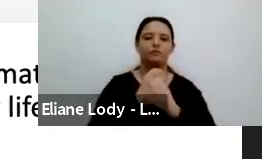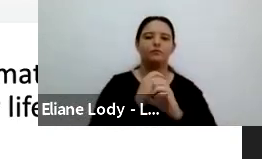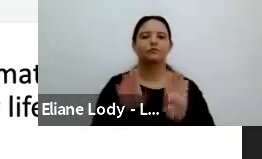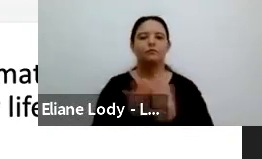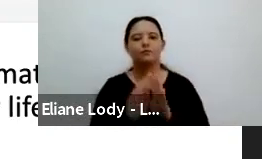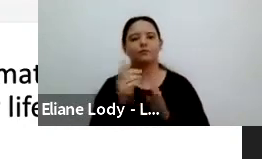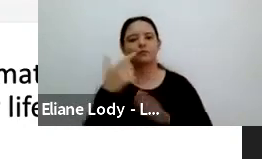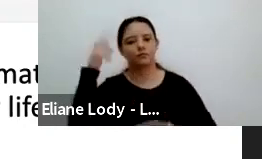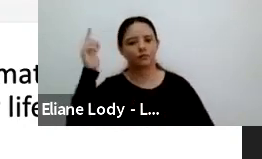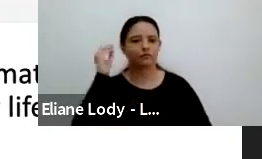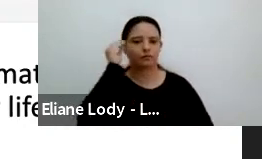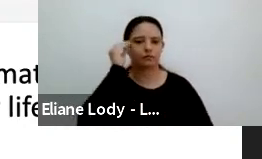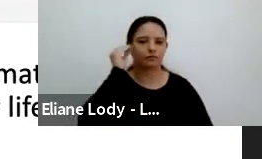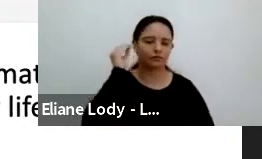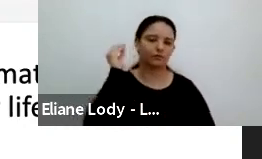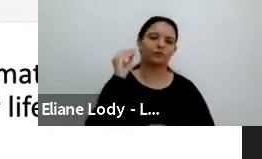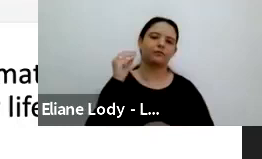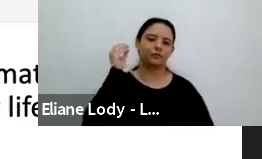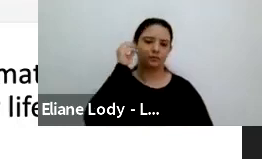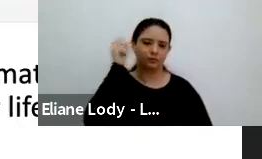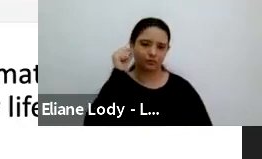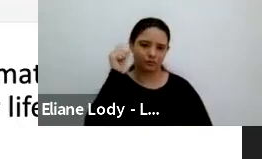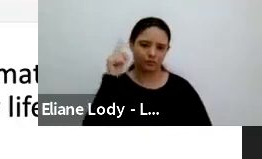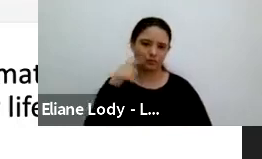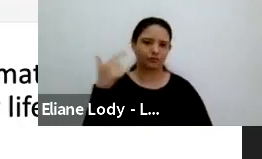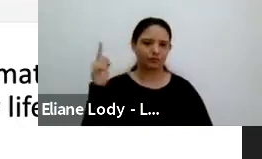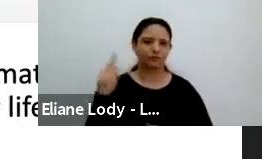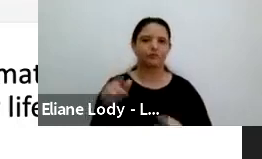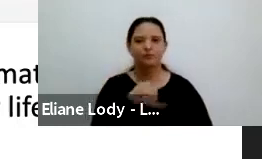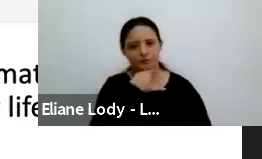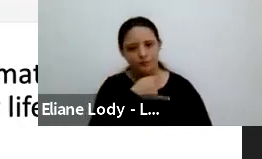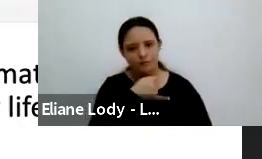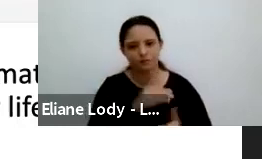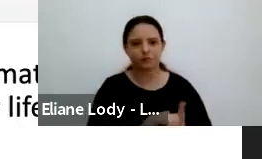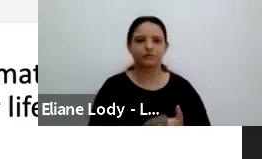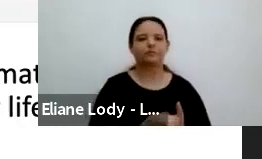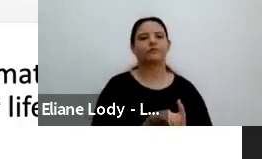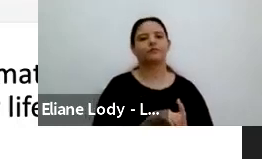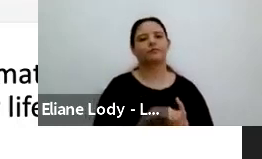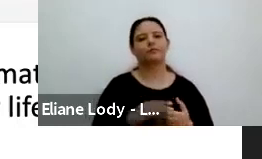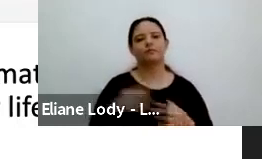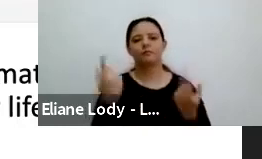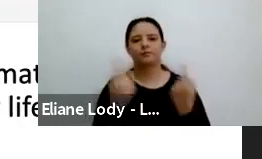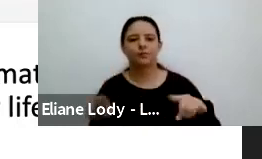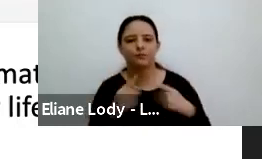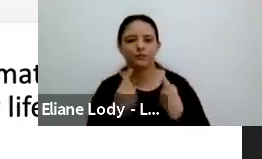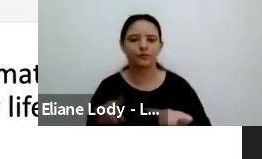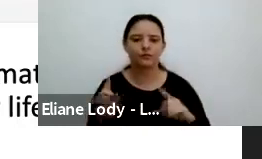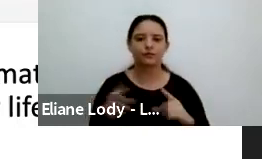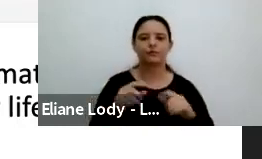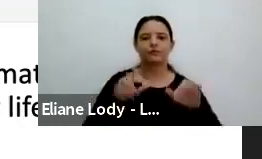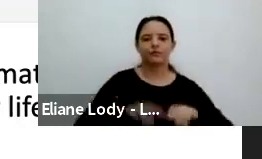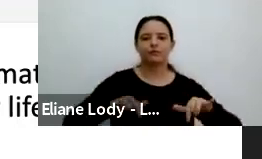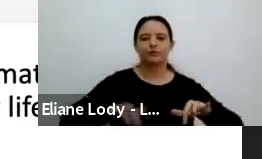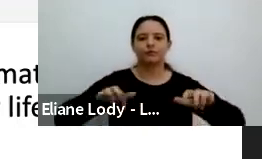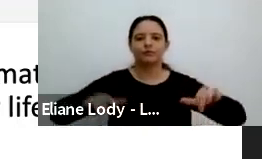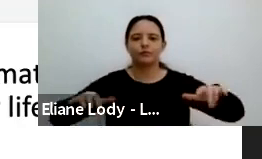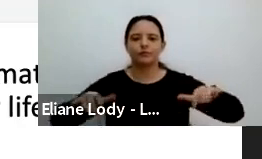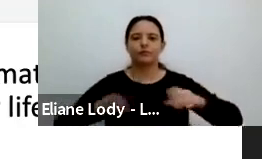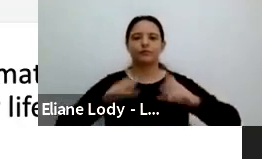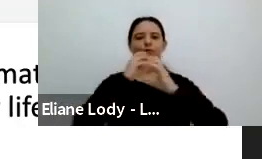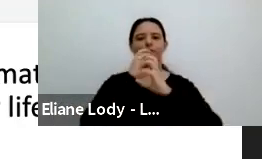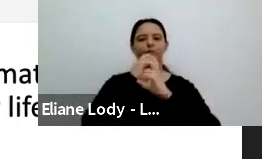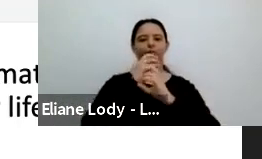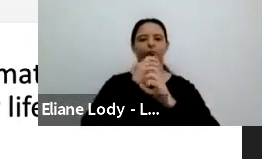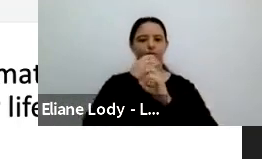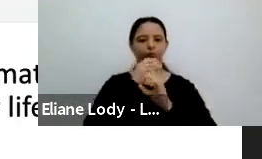importance of her experience with musical performance. She played piano, flute, piccolo in